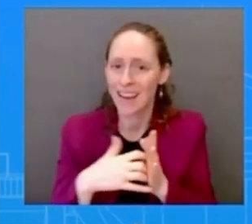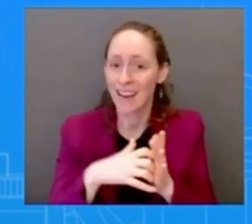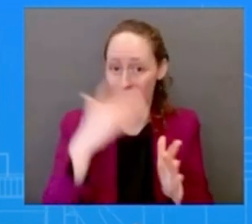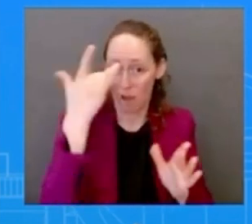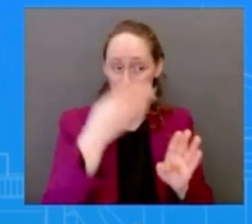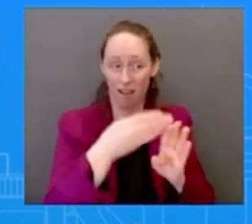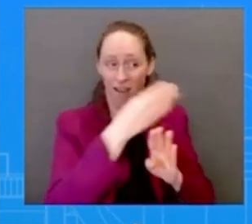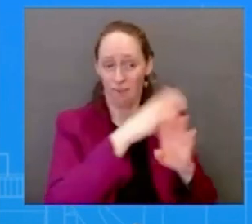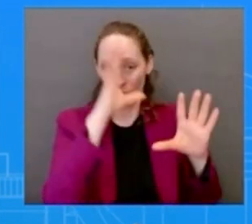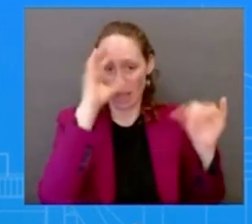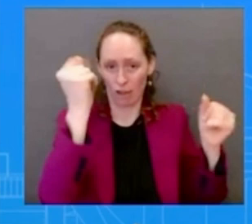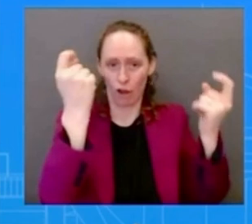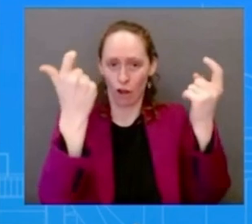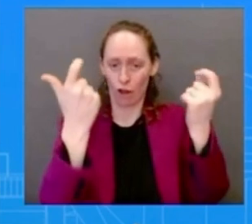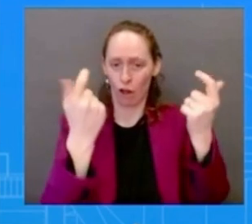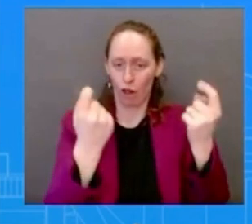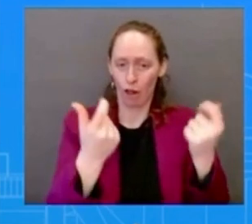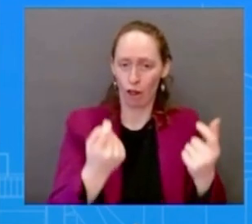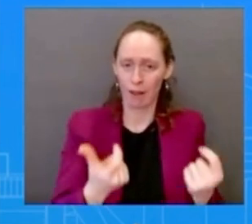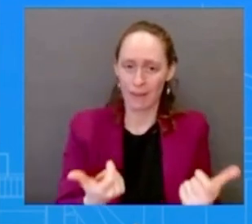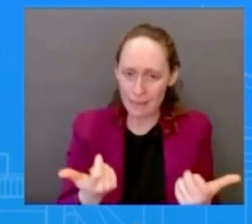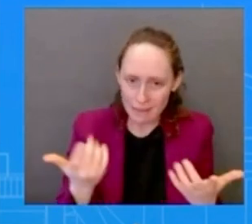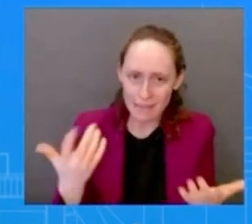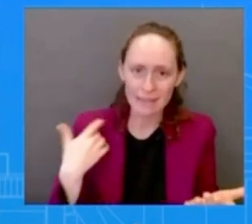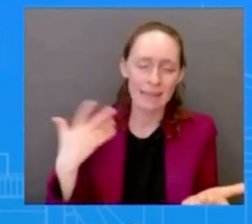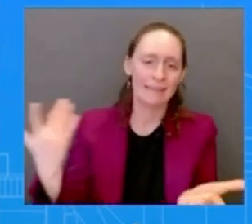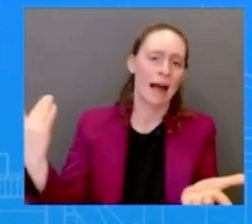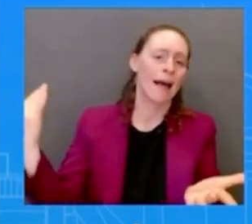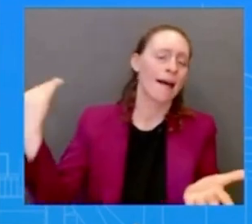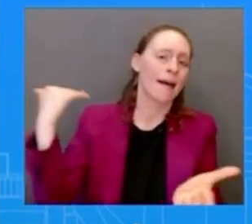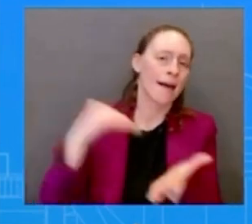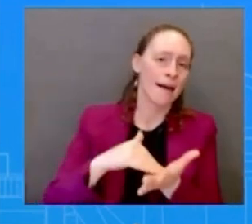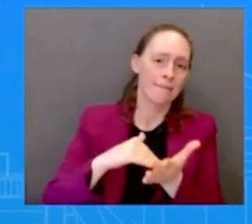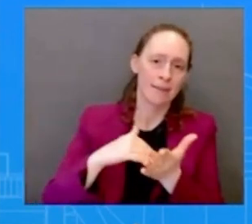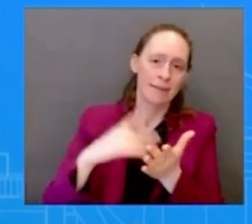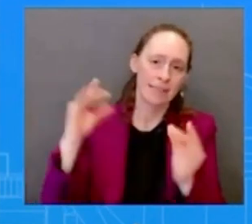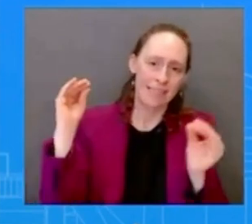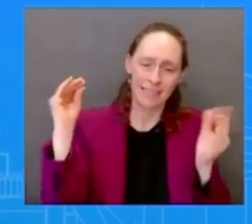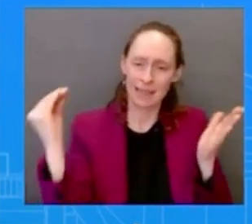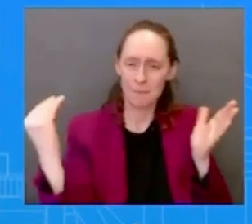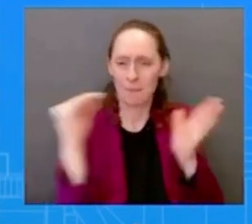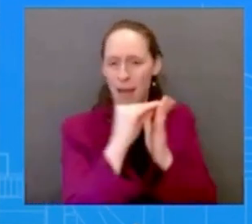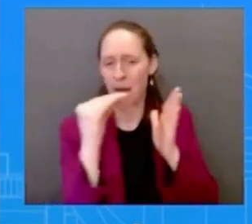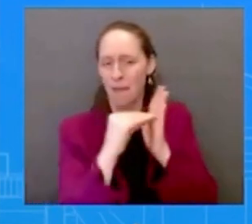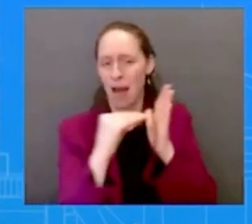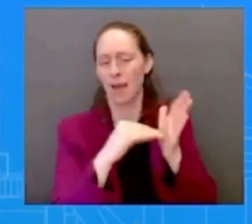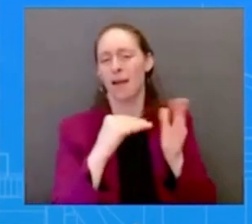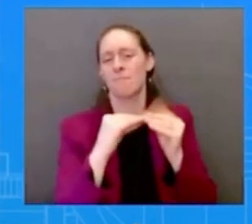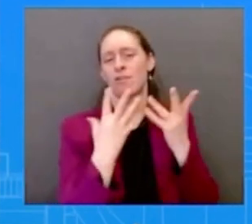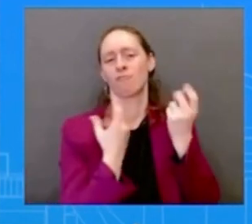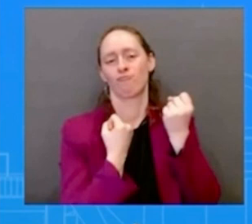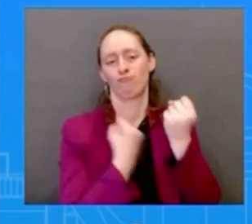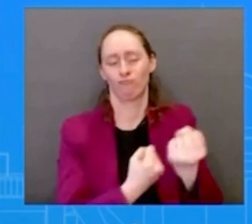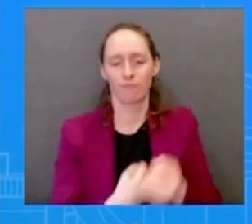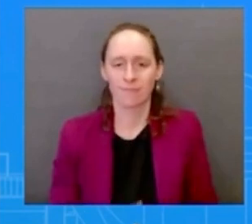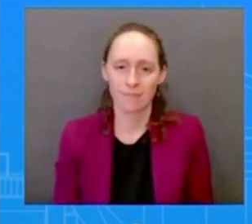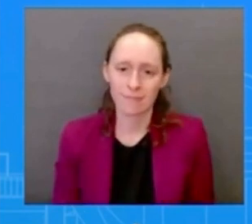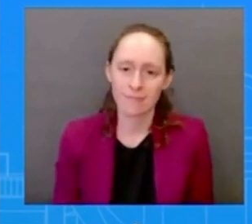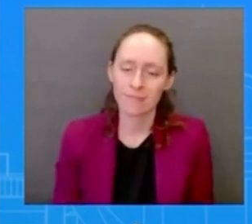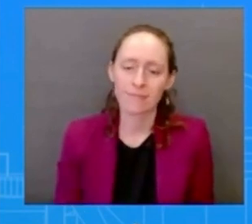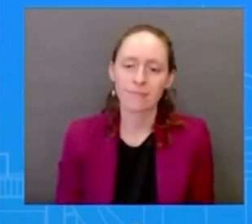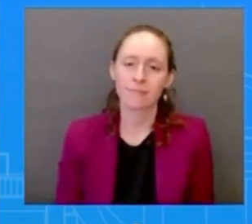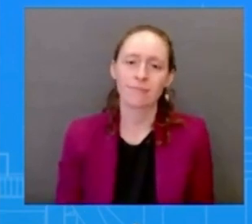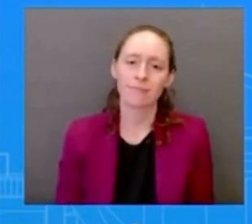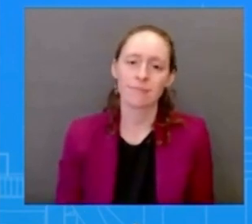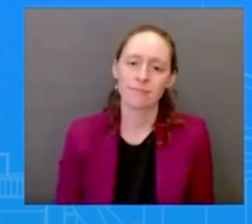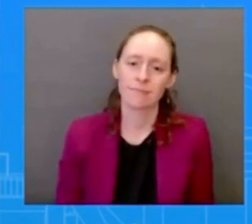those issues and so we're asking congress to do just that go ahead thank you kareem um president biden has said before that he himself does not have tick tock